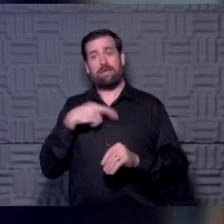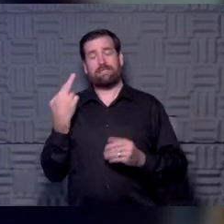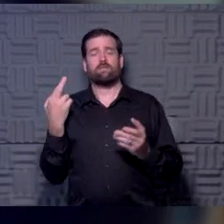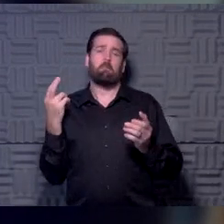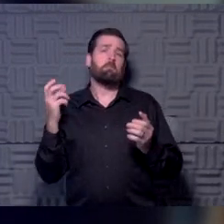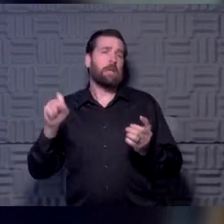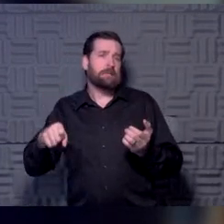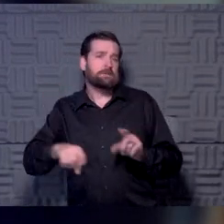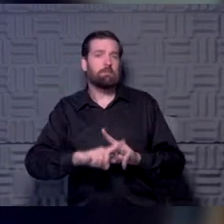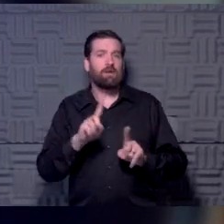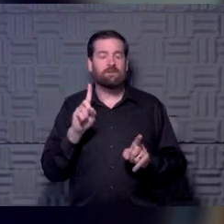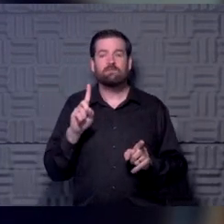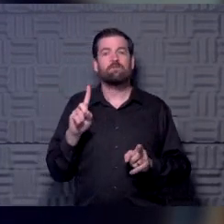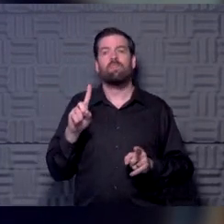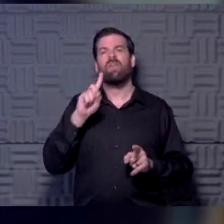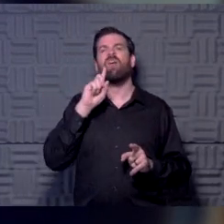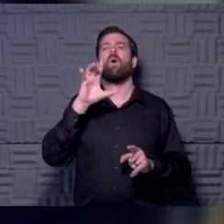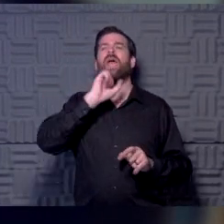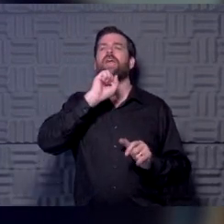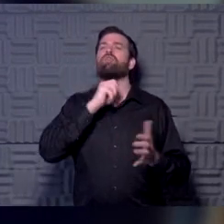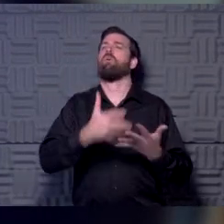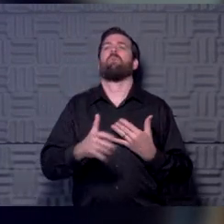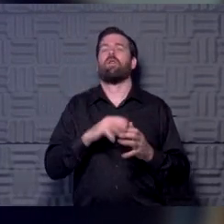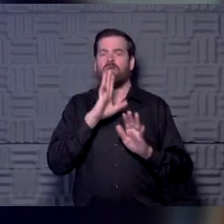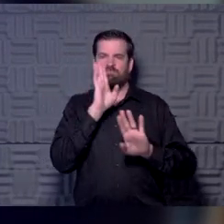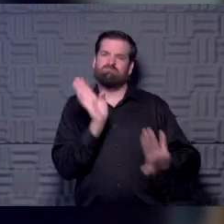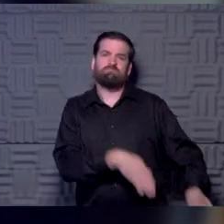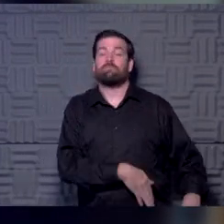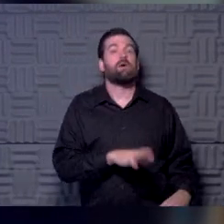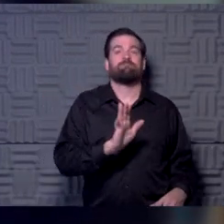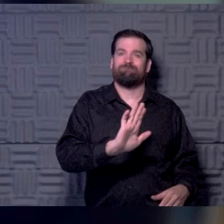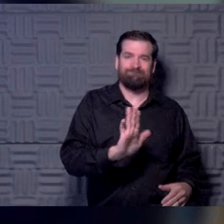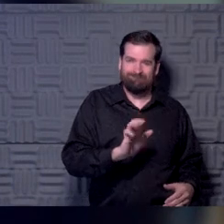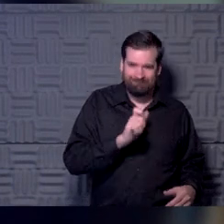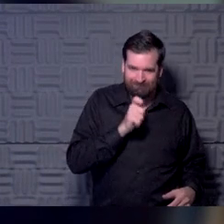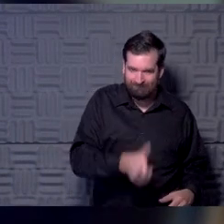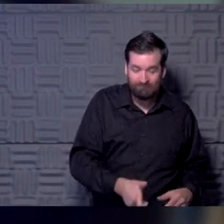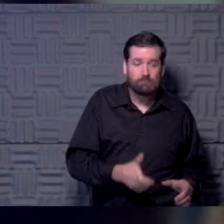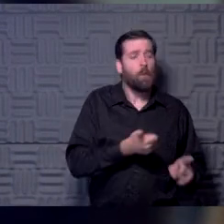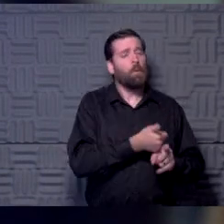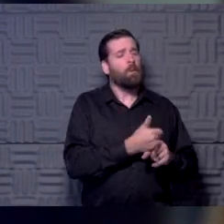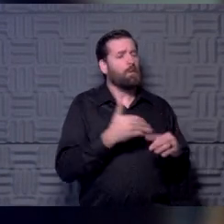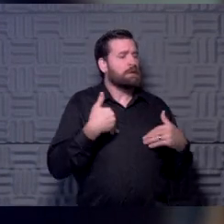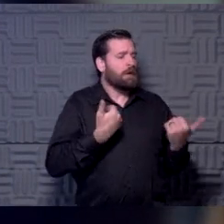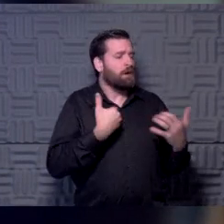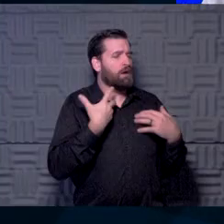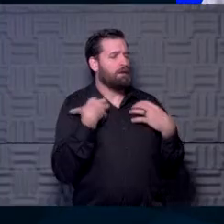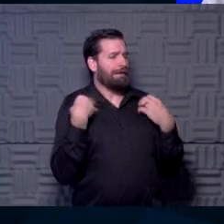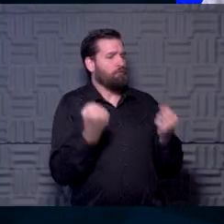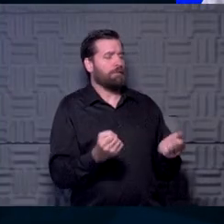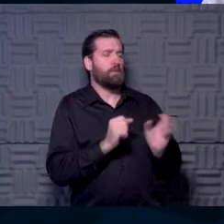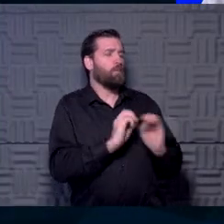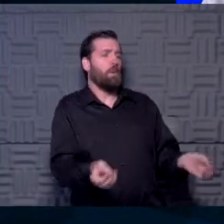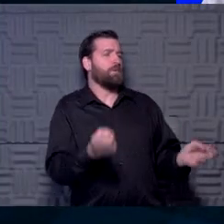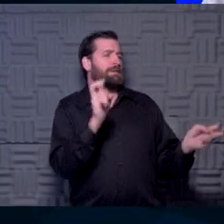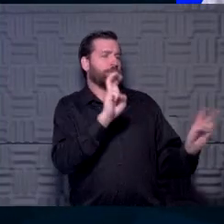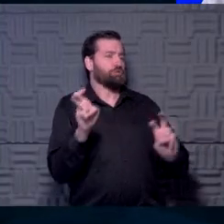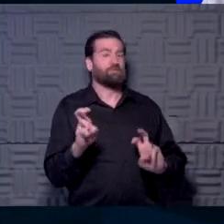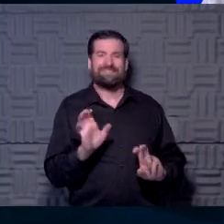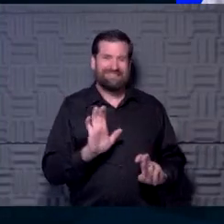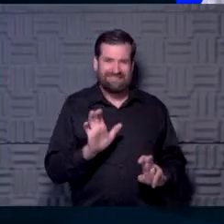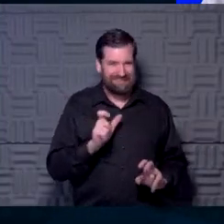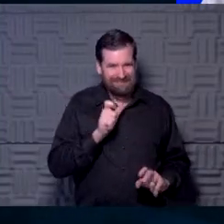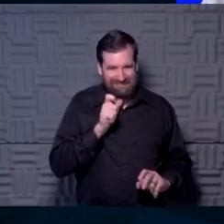would be not to discount age on the younger side as someone, well, they're healthy, and they're not going to get the issues that come after this.